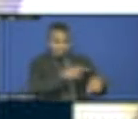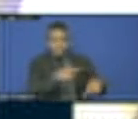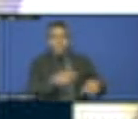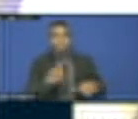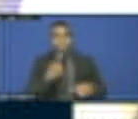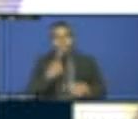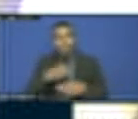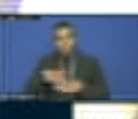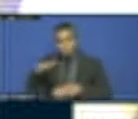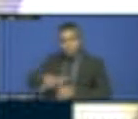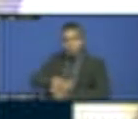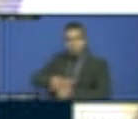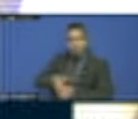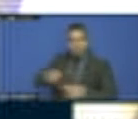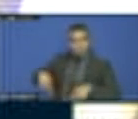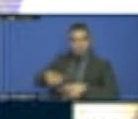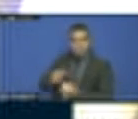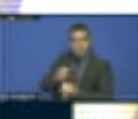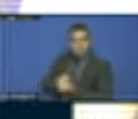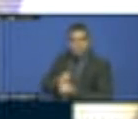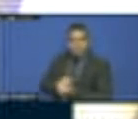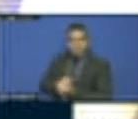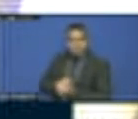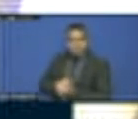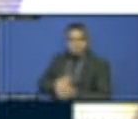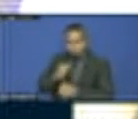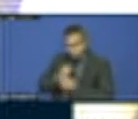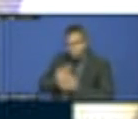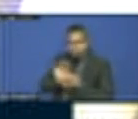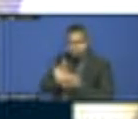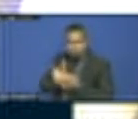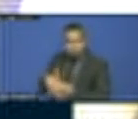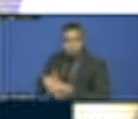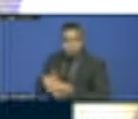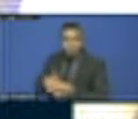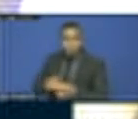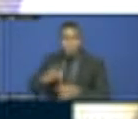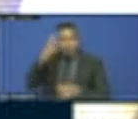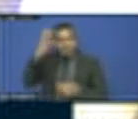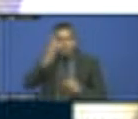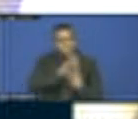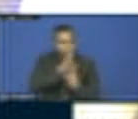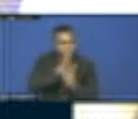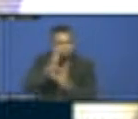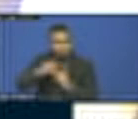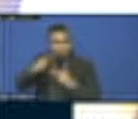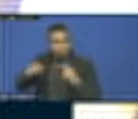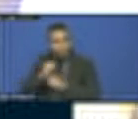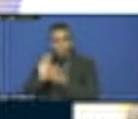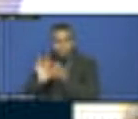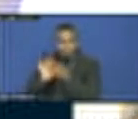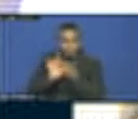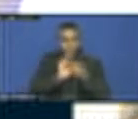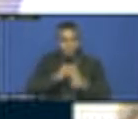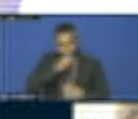Even this COVID has taught us that the local authorities are so important in Zimbabwe, because infectious diseases, for